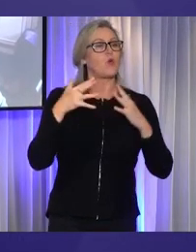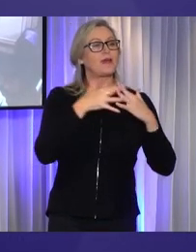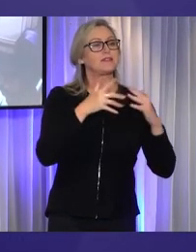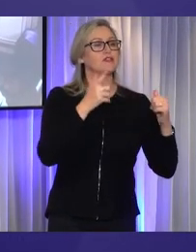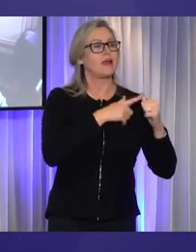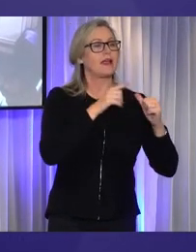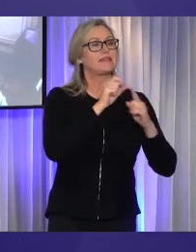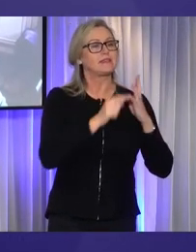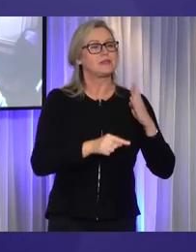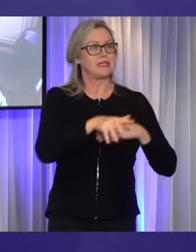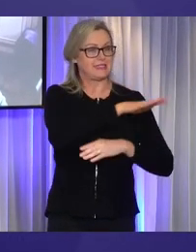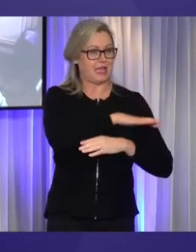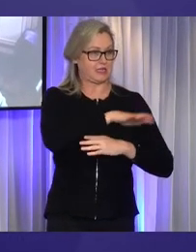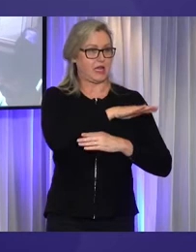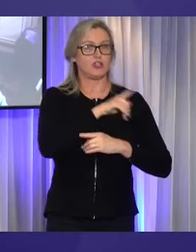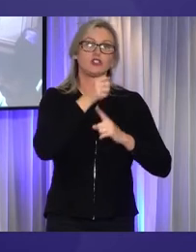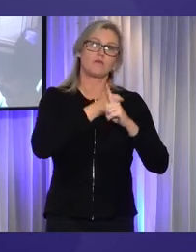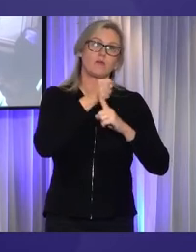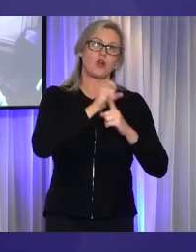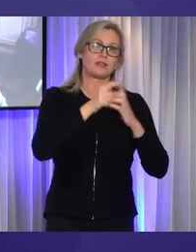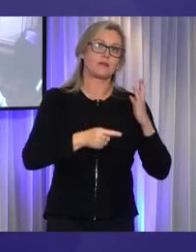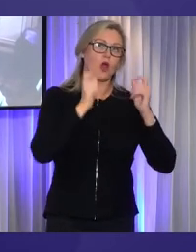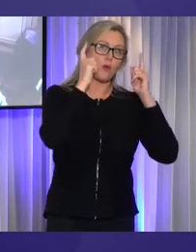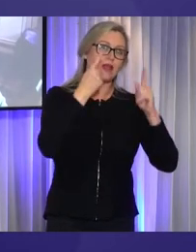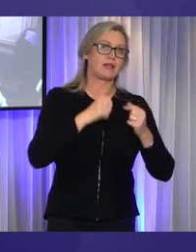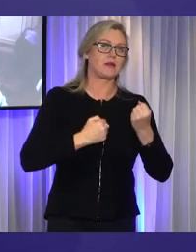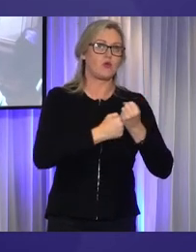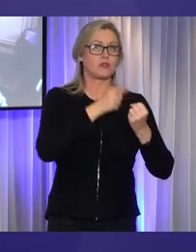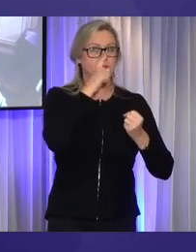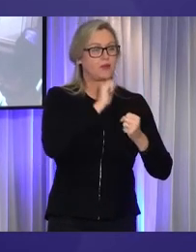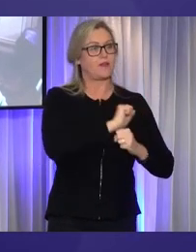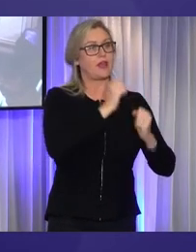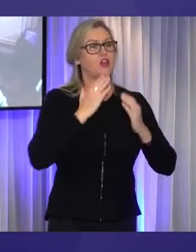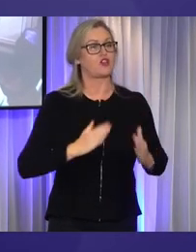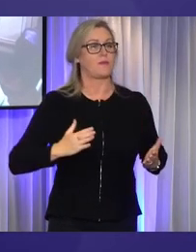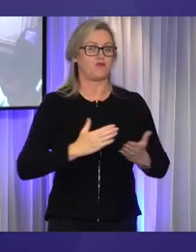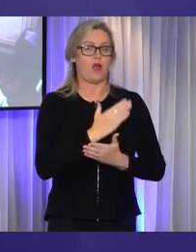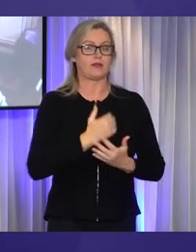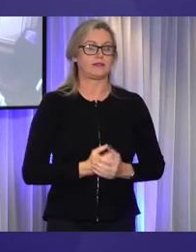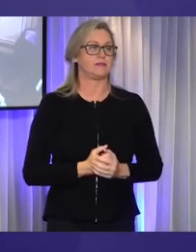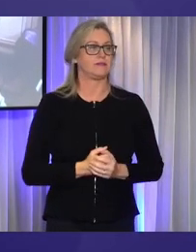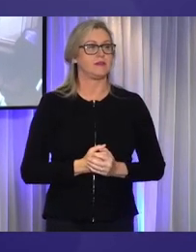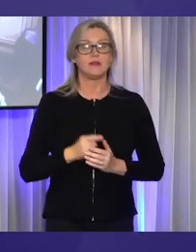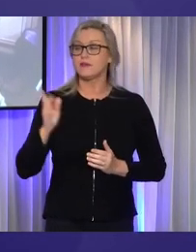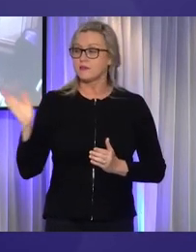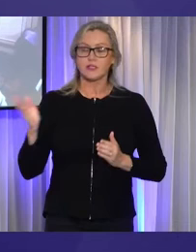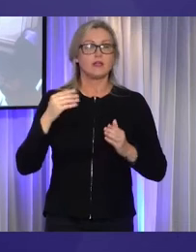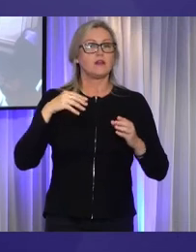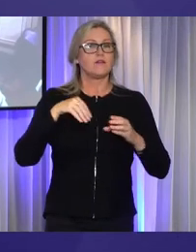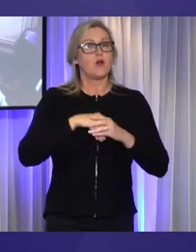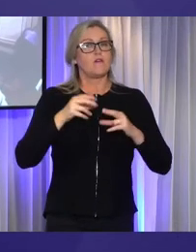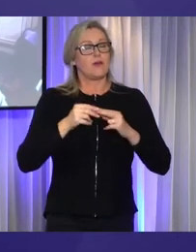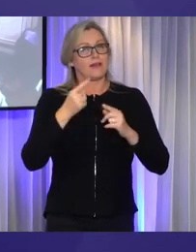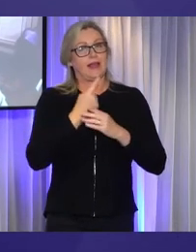where she has promoted disability awareness and supports people's human rights. Kerri serves as a member of the